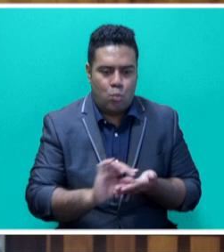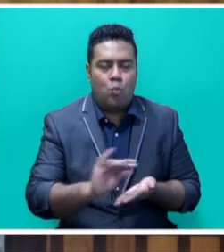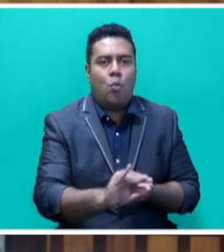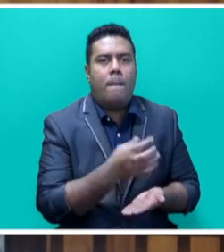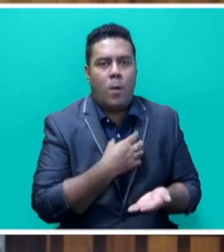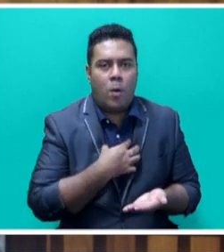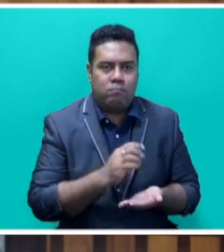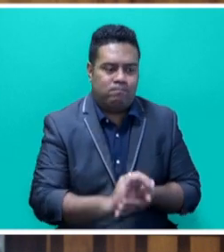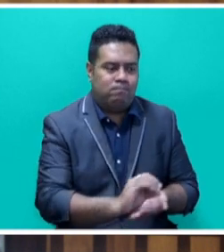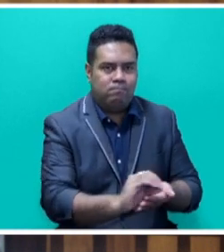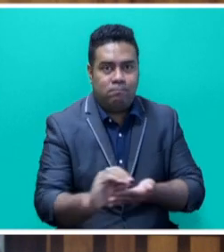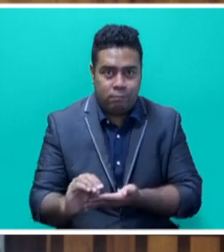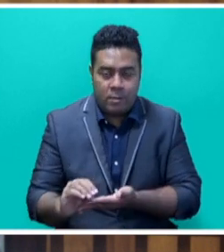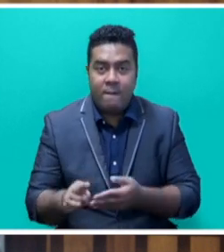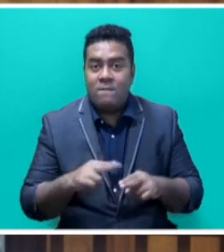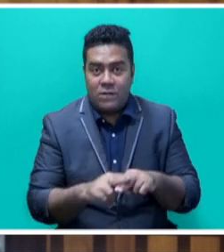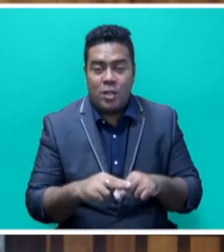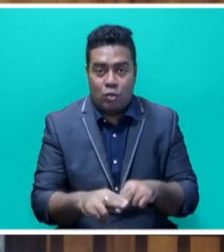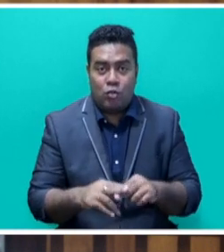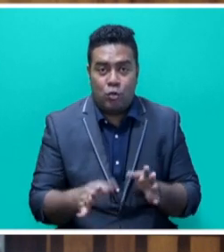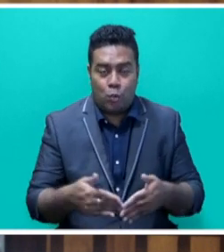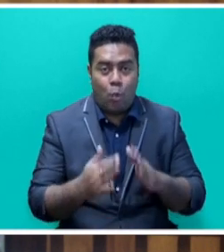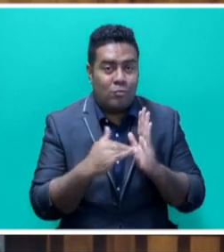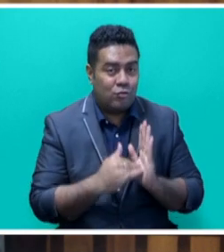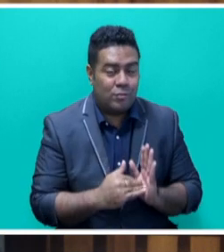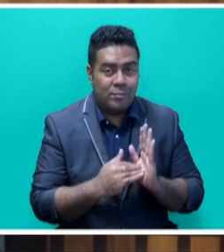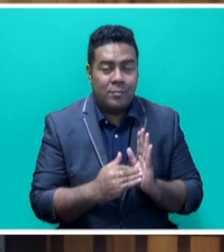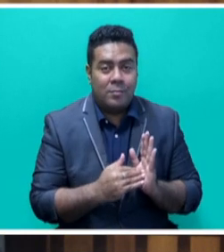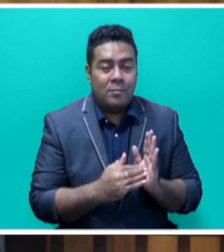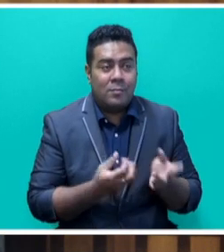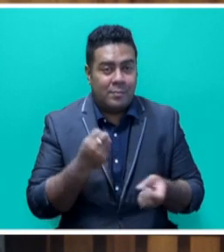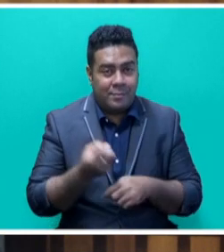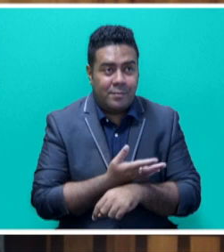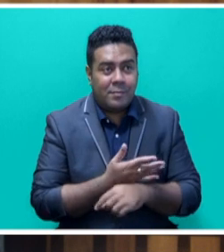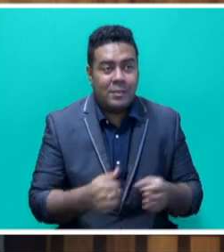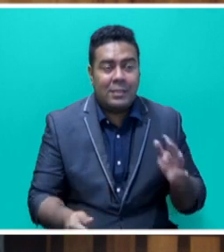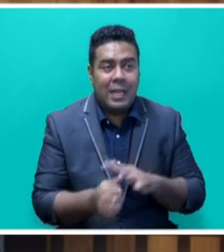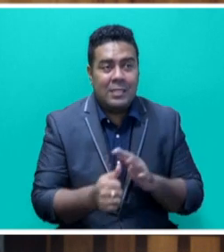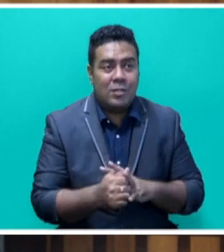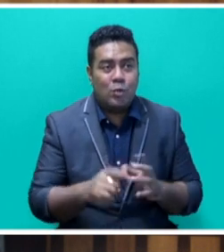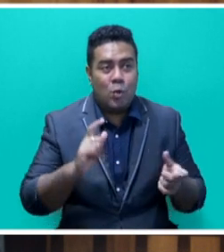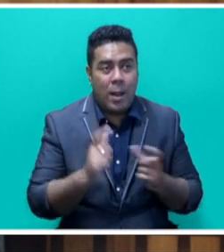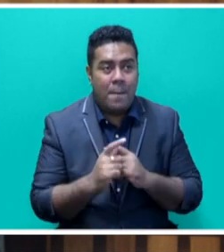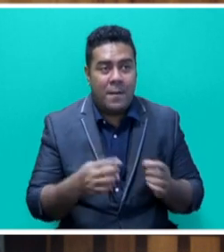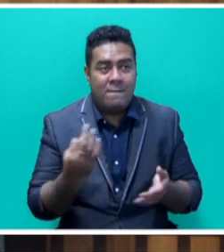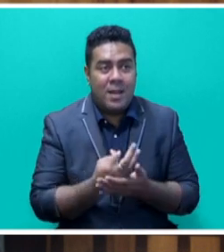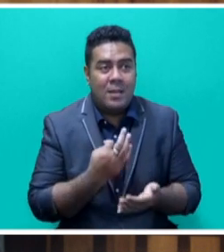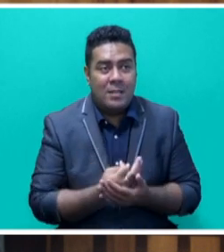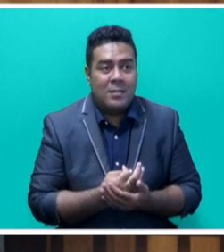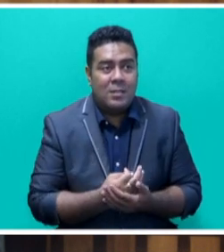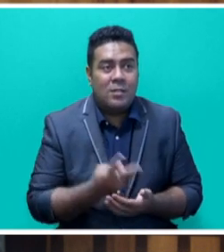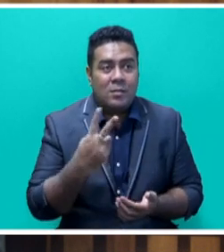In fact, Mr. Speaker, Sir, Fiji is co-chairing the influential task force on access to climate finance within the UK Top